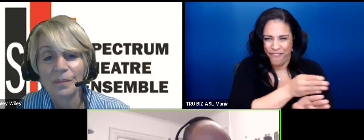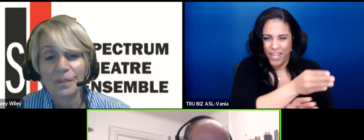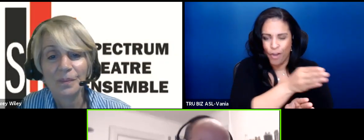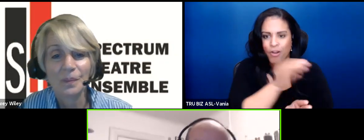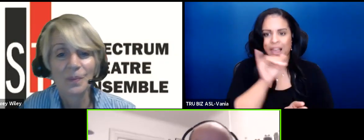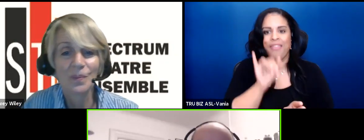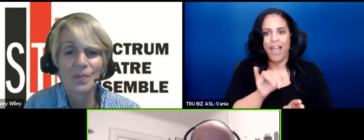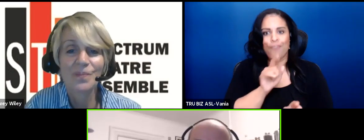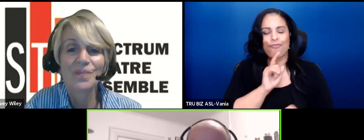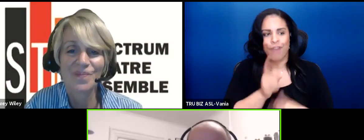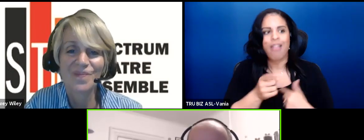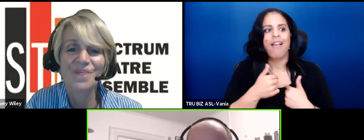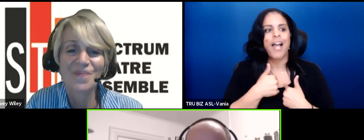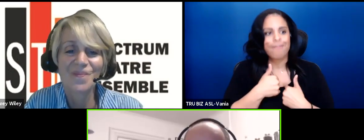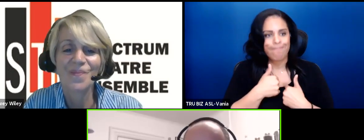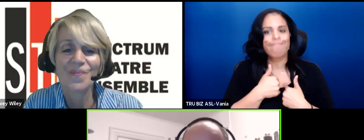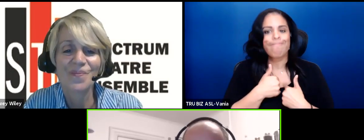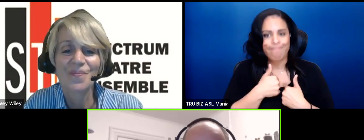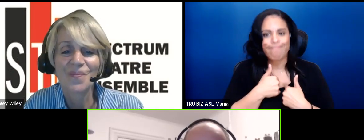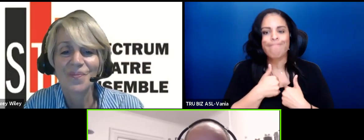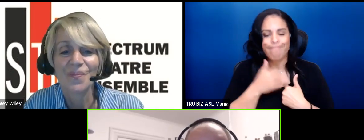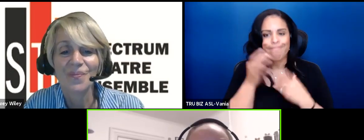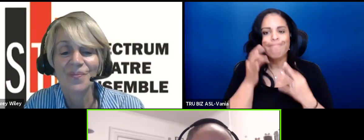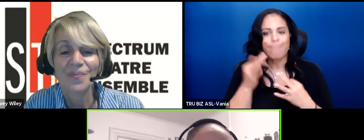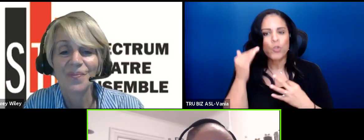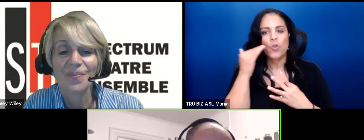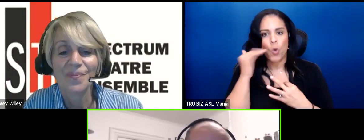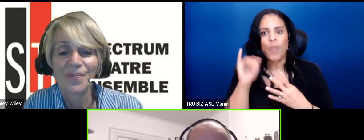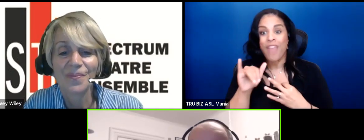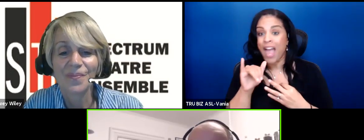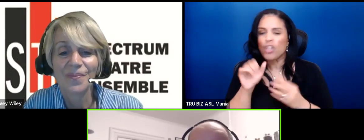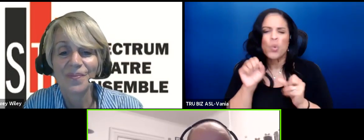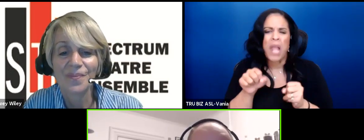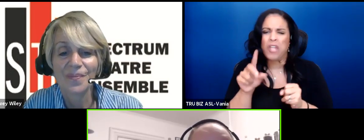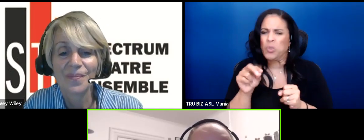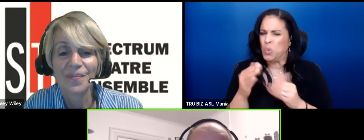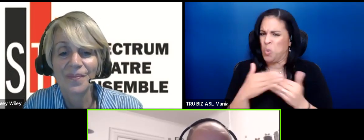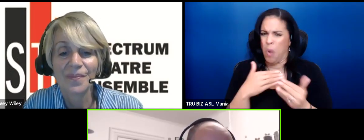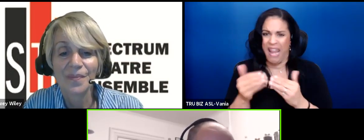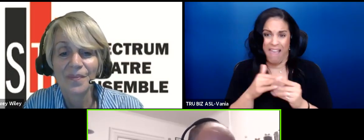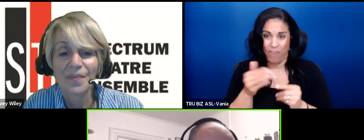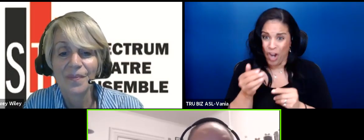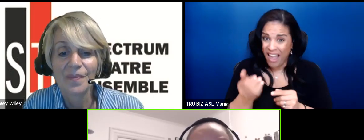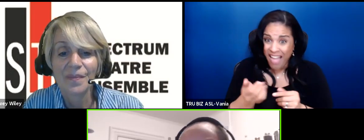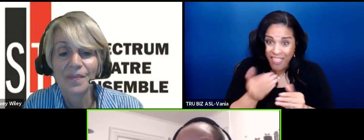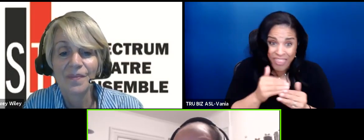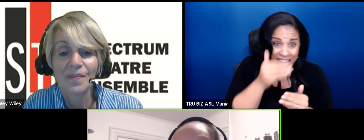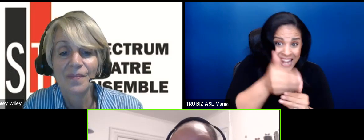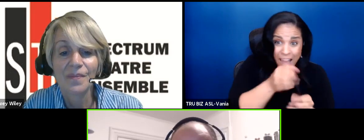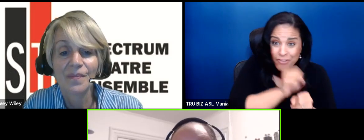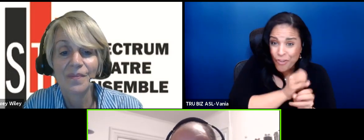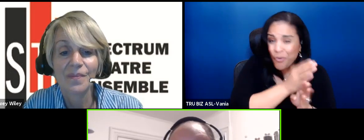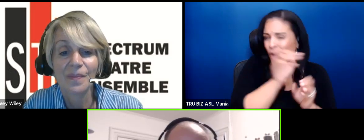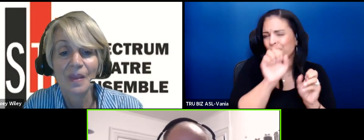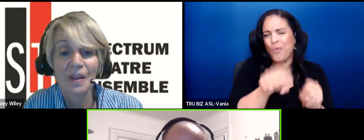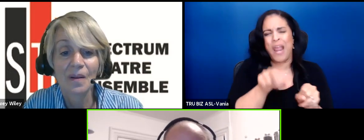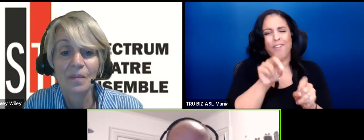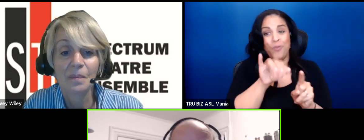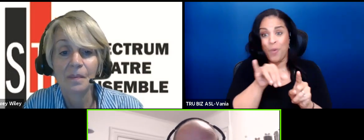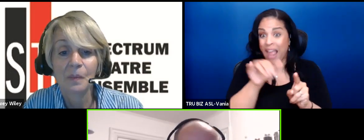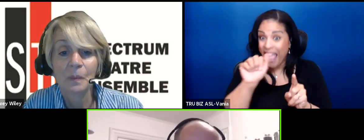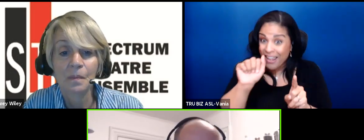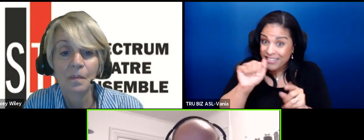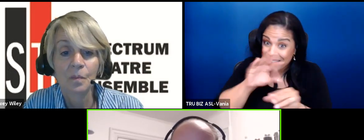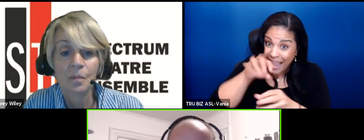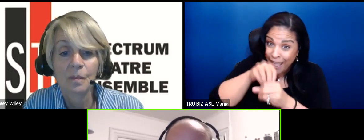much of what you can do in whatever your next career is and because it's in the arts and especially you know given all that